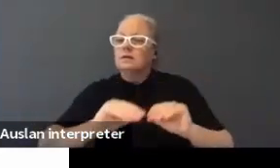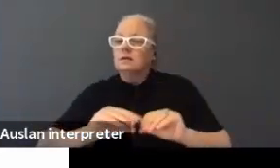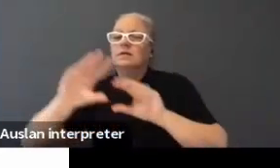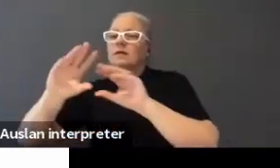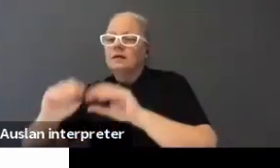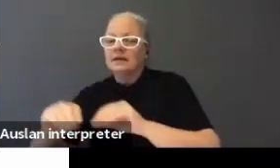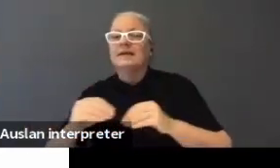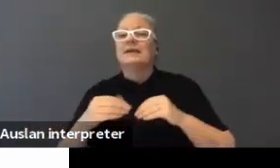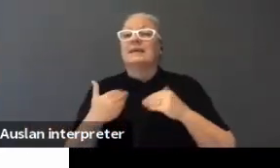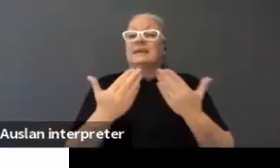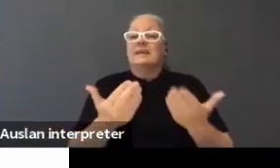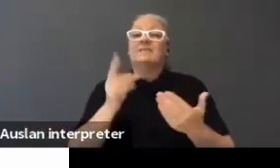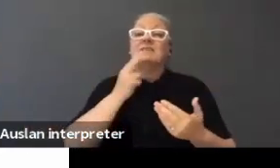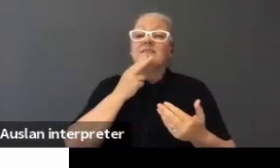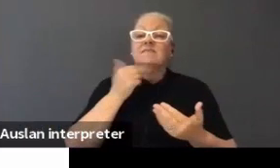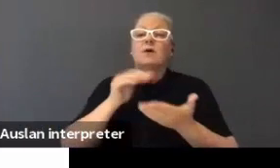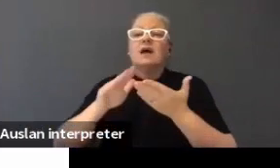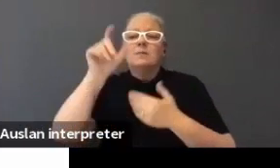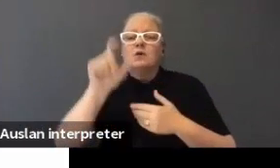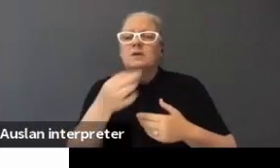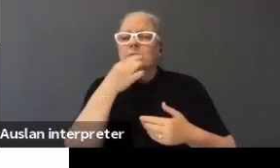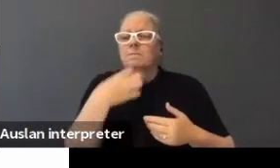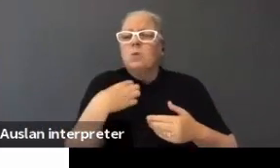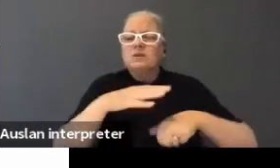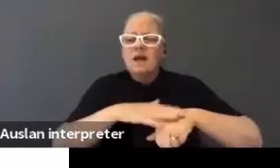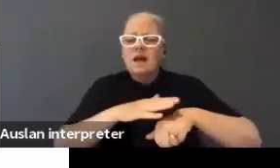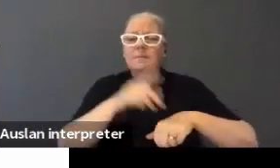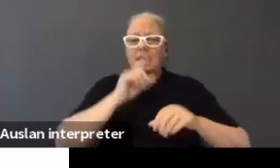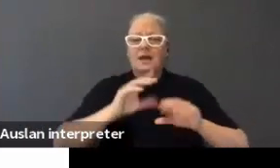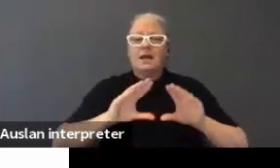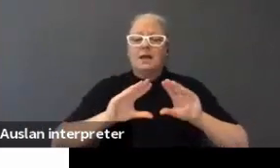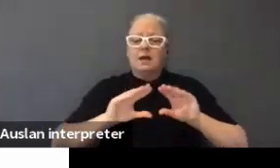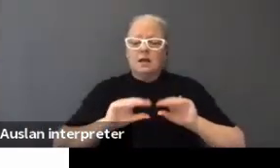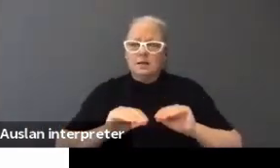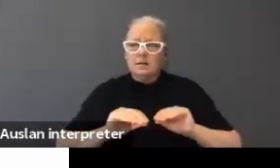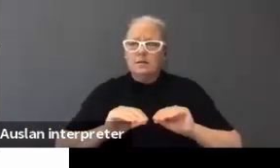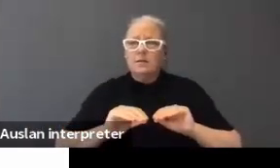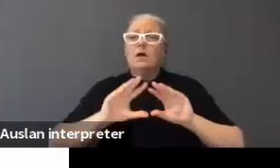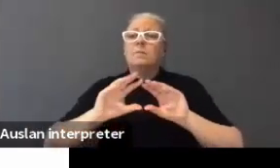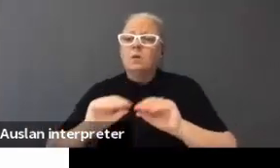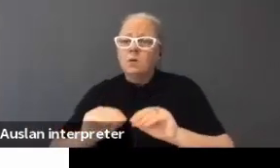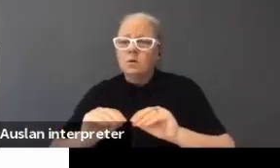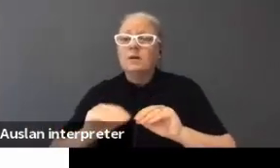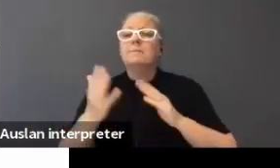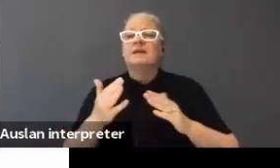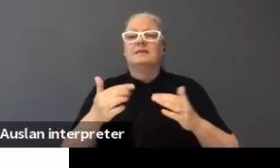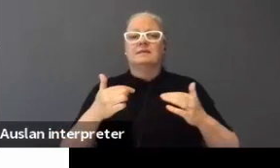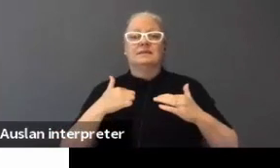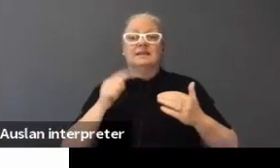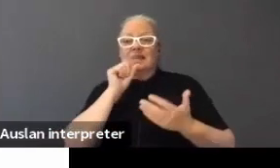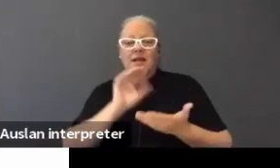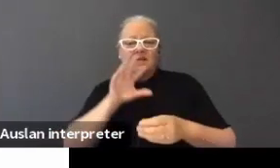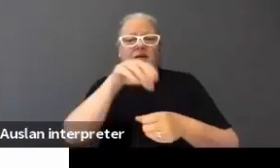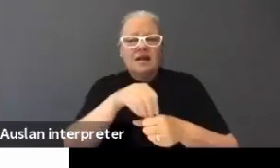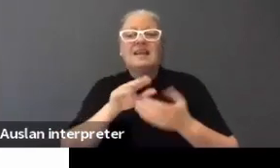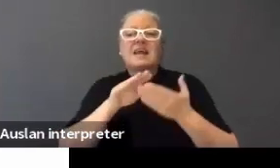a little bit, and taking that pause to be able to participate and maybe help some deaf and